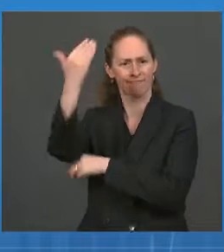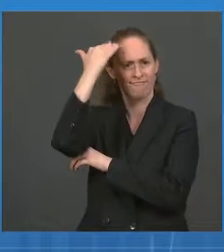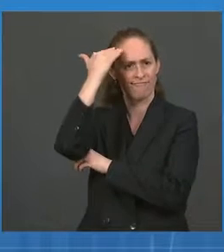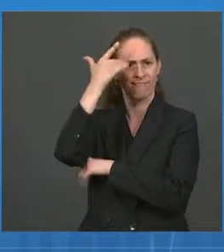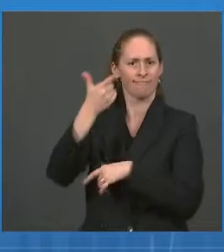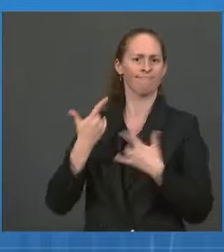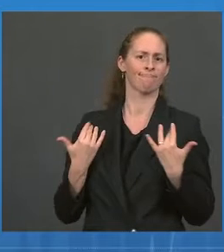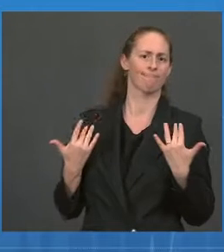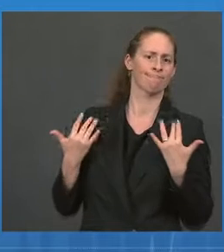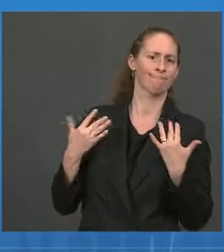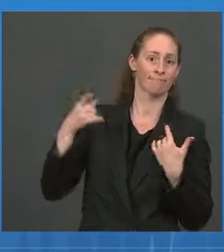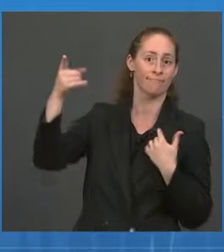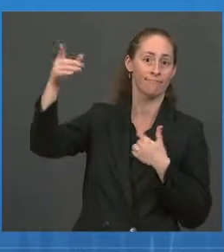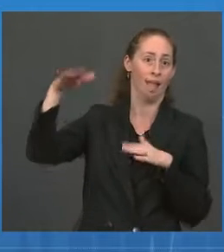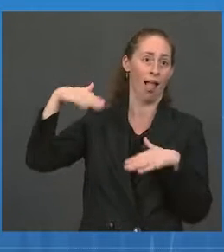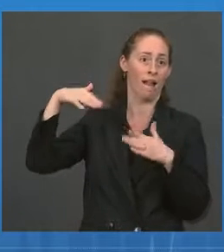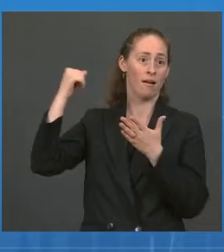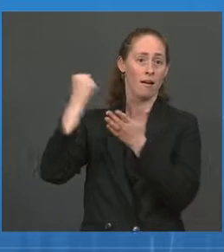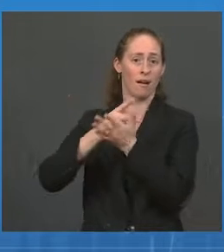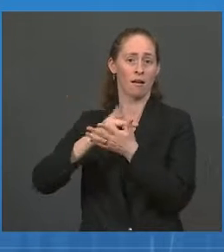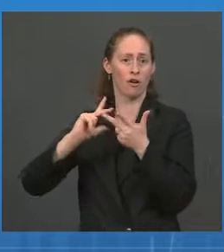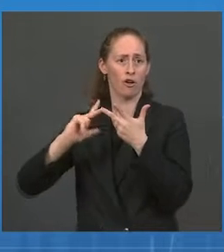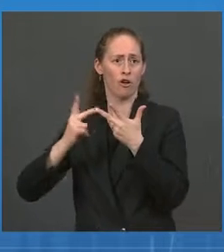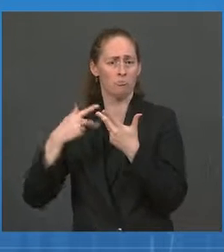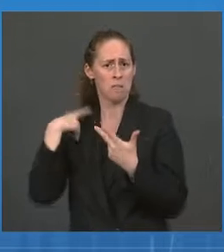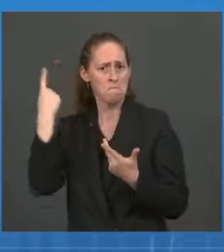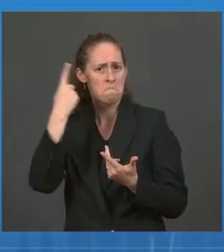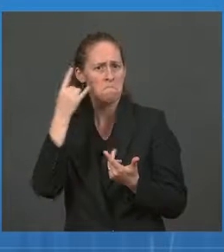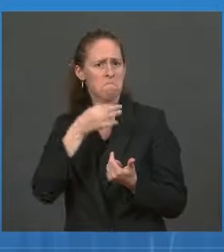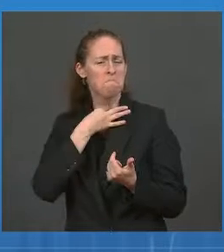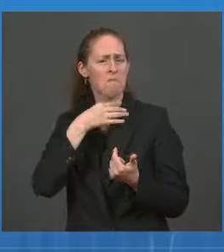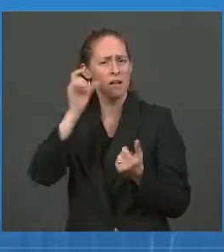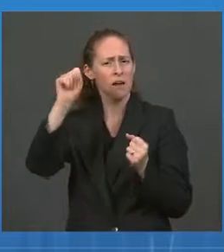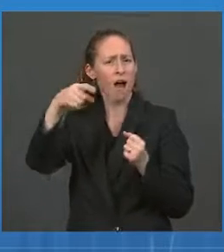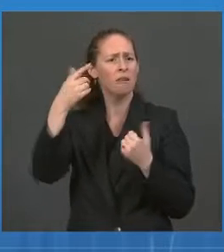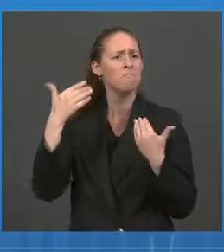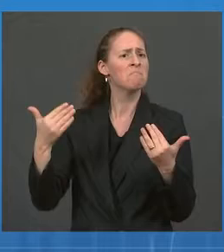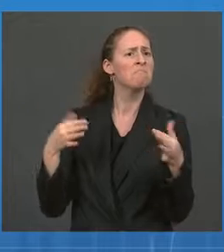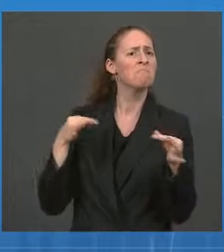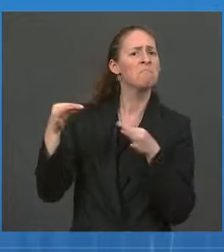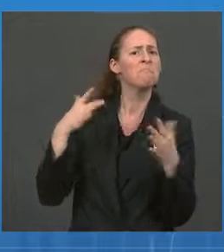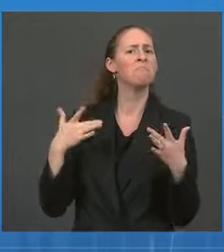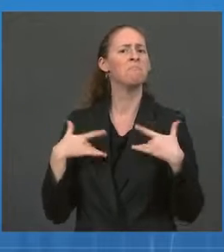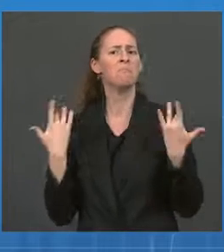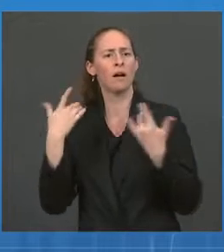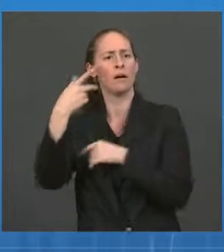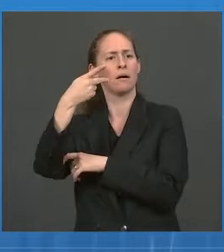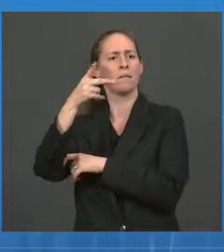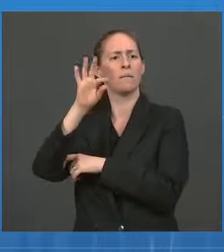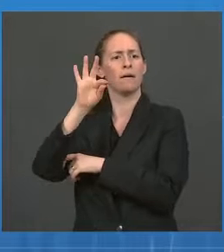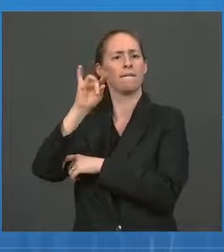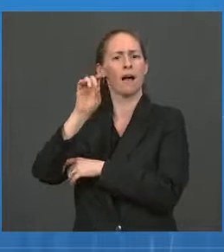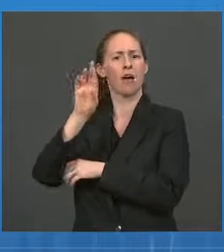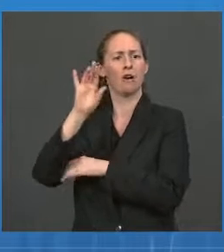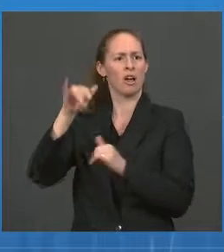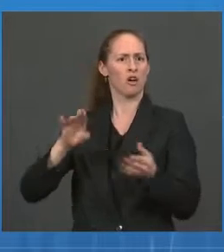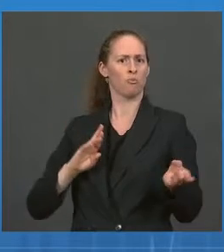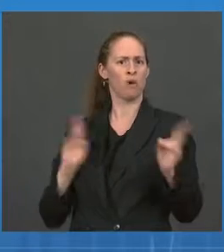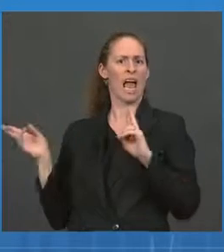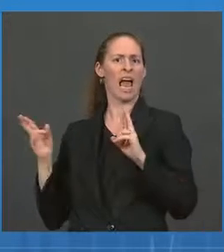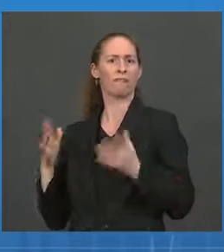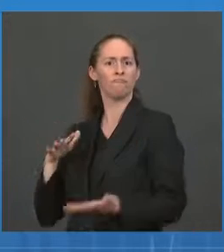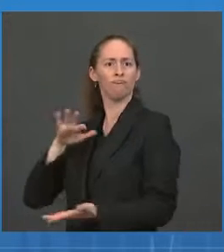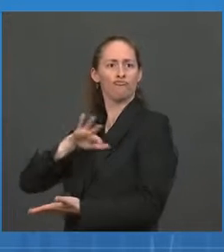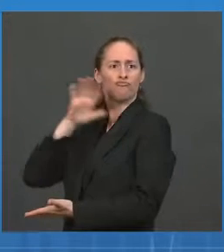hopefully provide an update on the number of doses of Pfizer vaccine ready for use as boosters here in the U.S., as well as, you know,